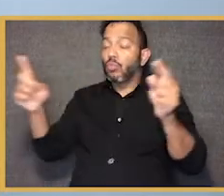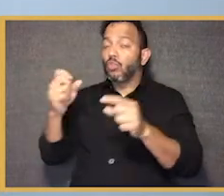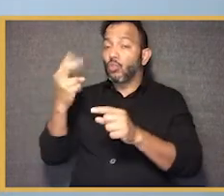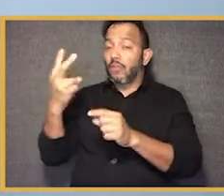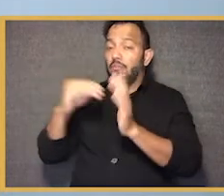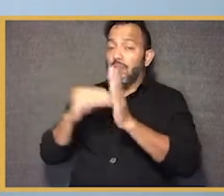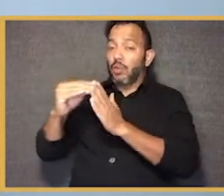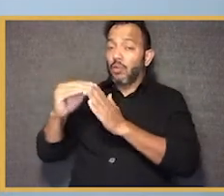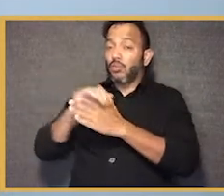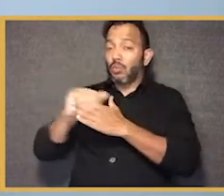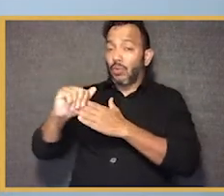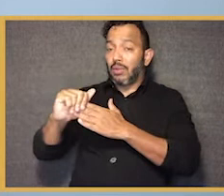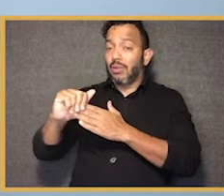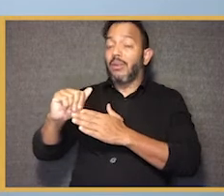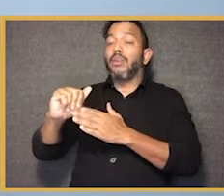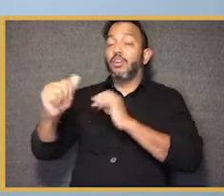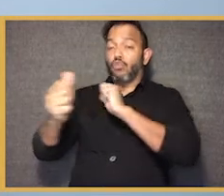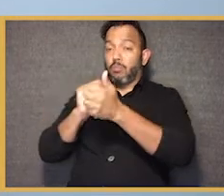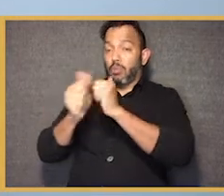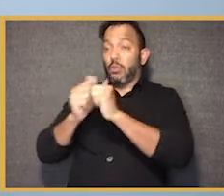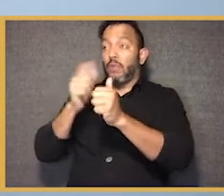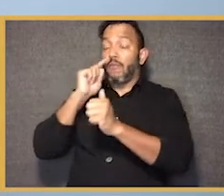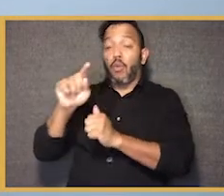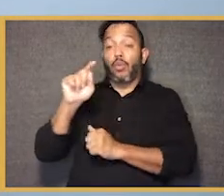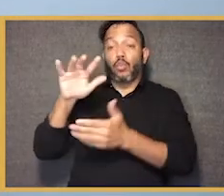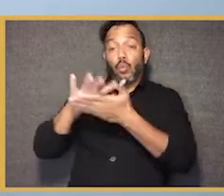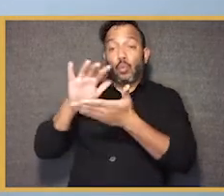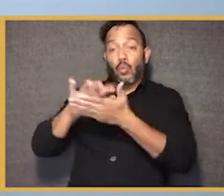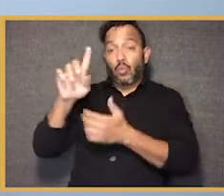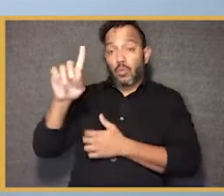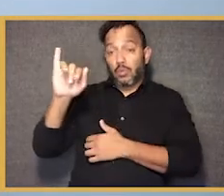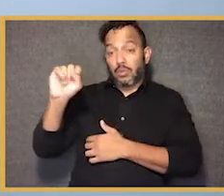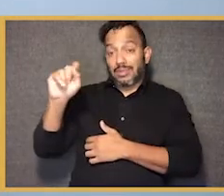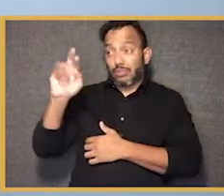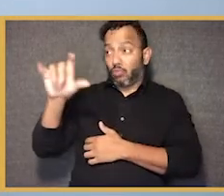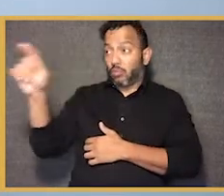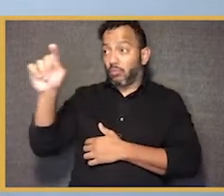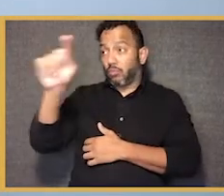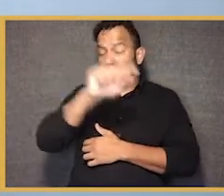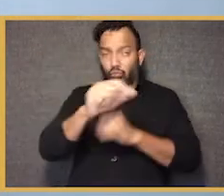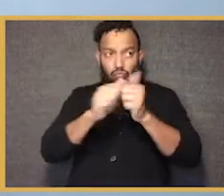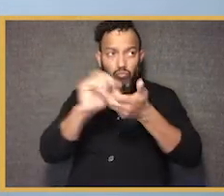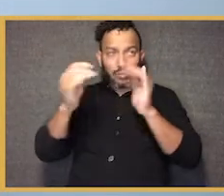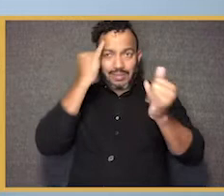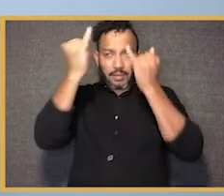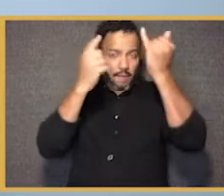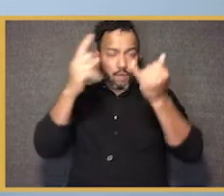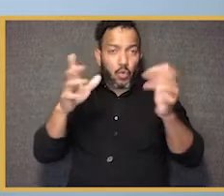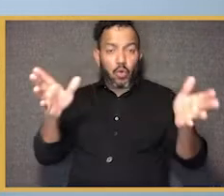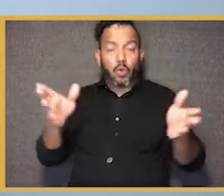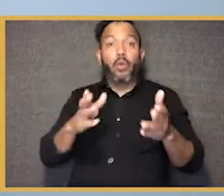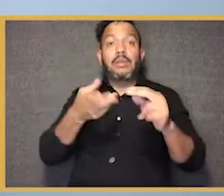$12 million grant competition to give school districts the opportunity to craft new roadmaps for increasing student diversity.